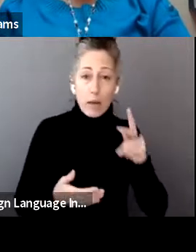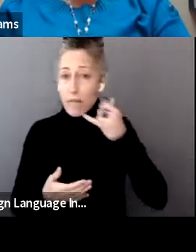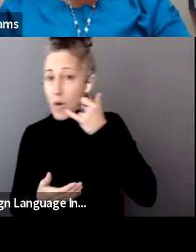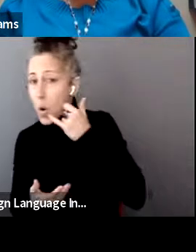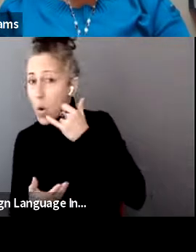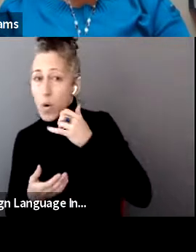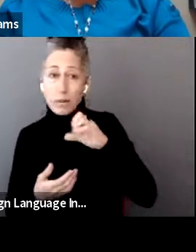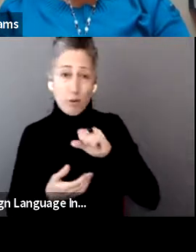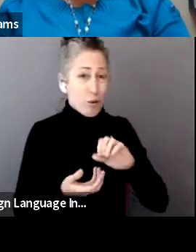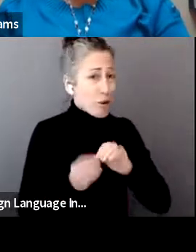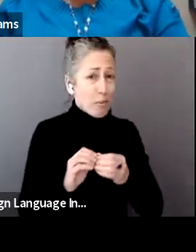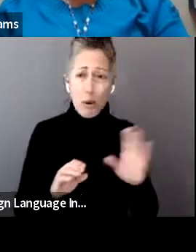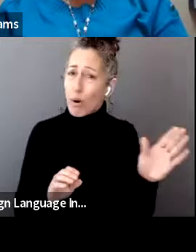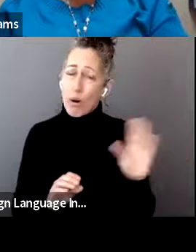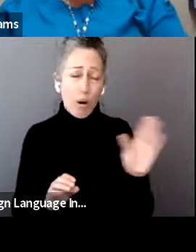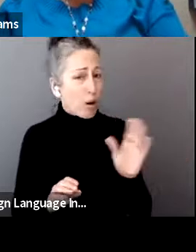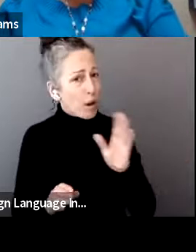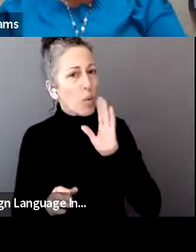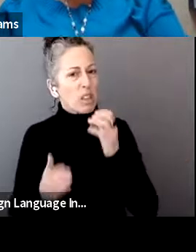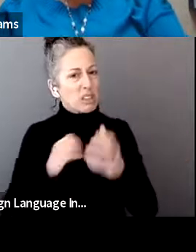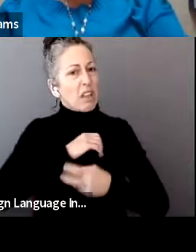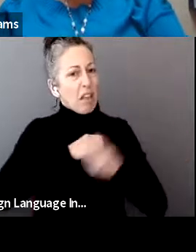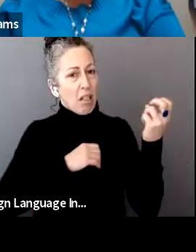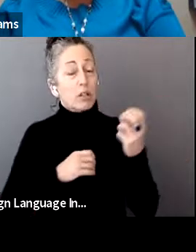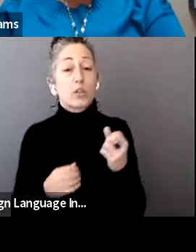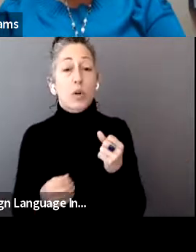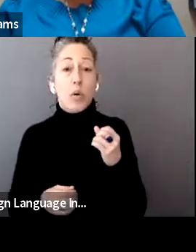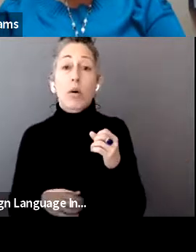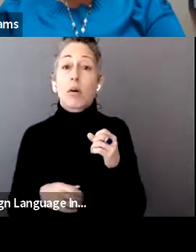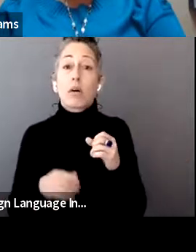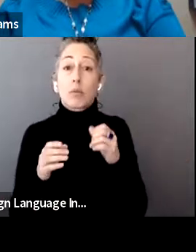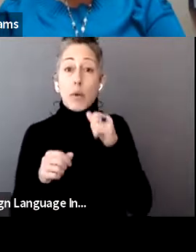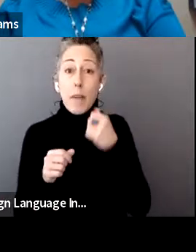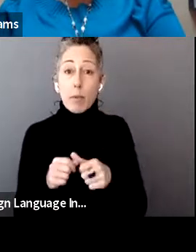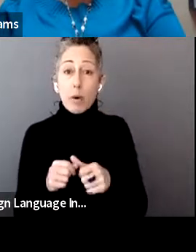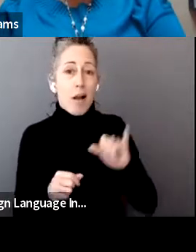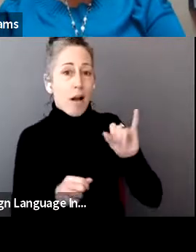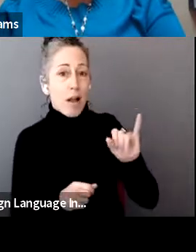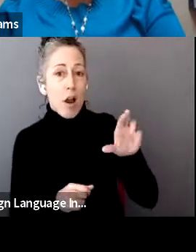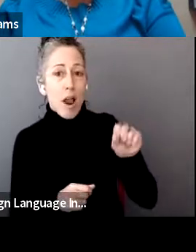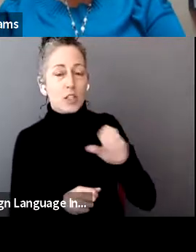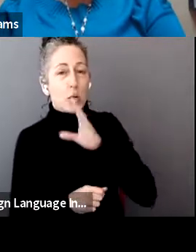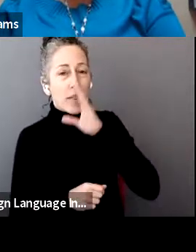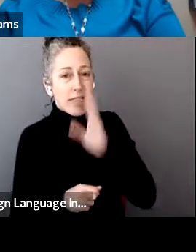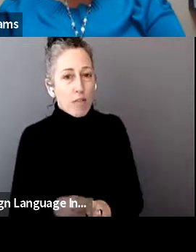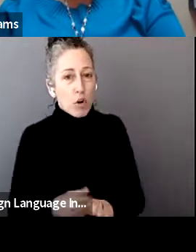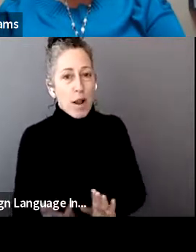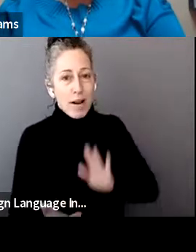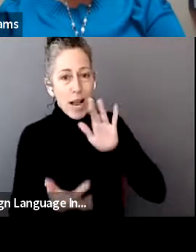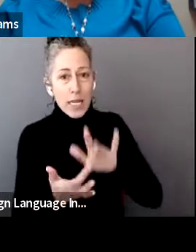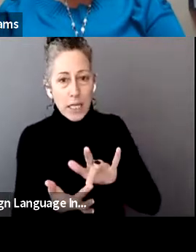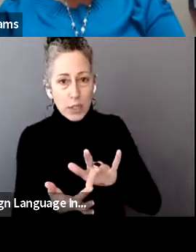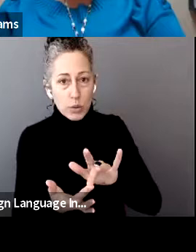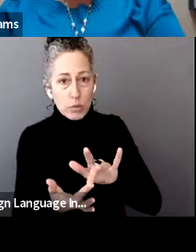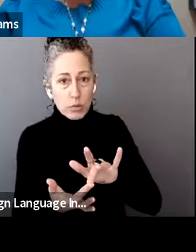aware that the IRS will not phone you, email you, or text you asking for your personal or